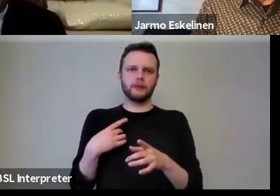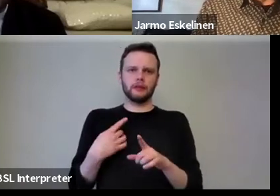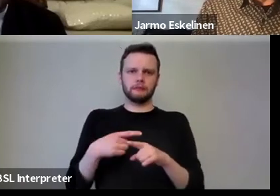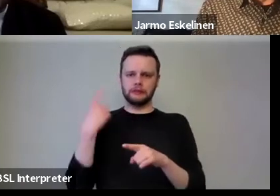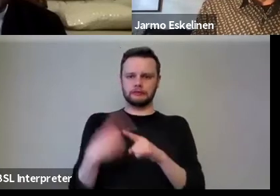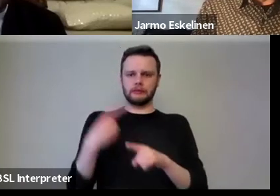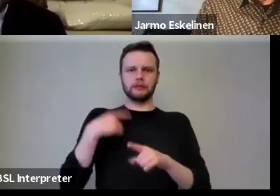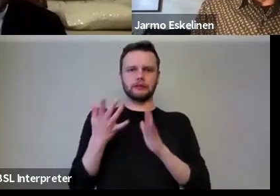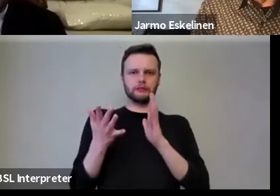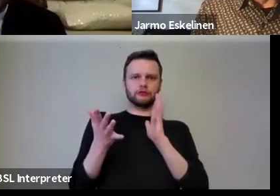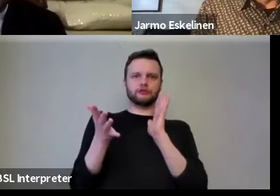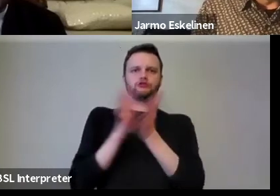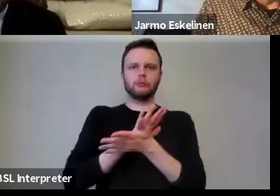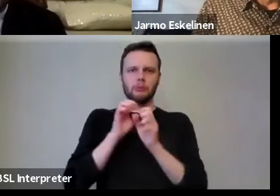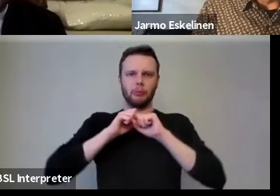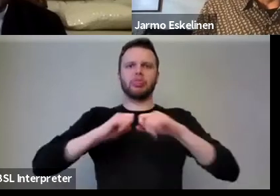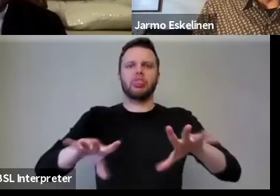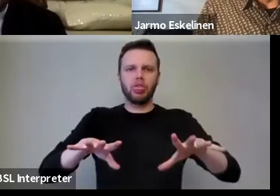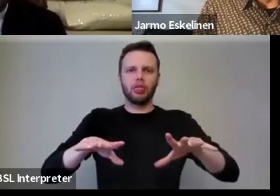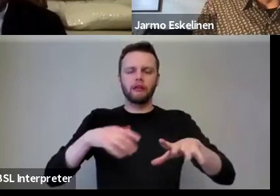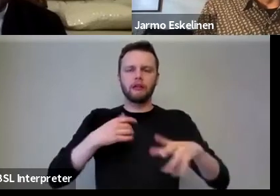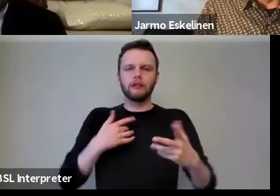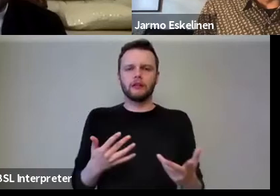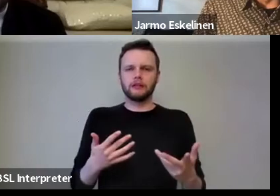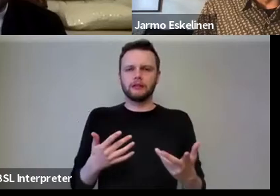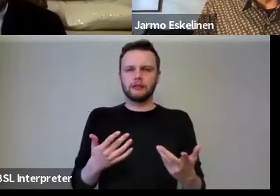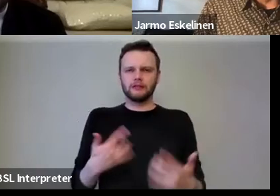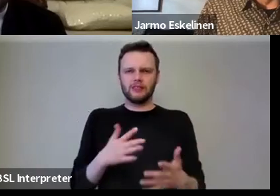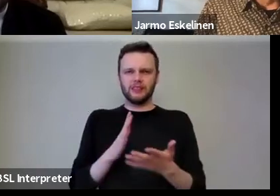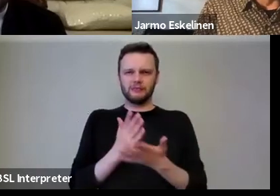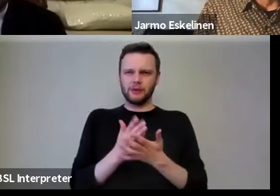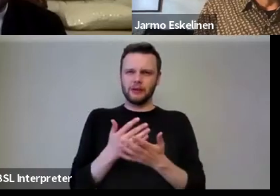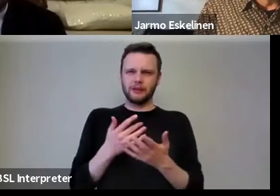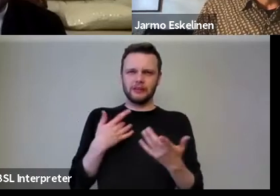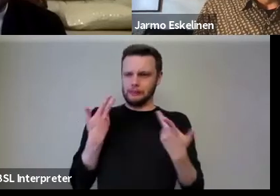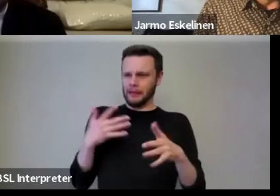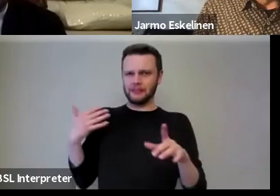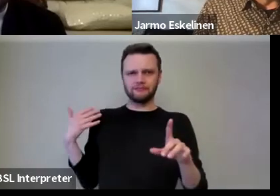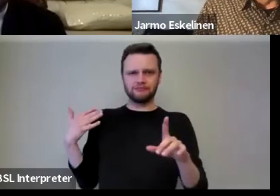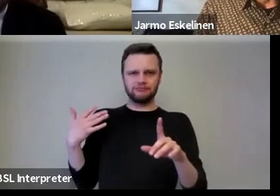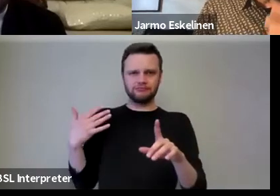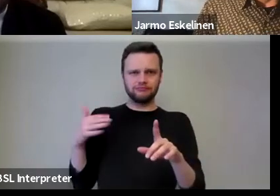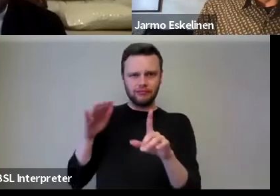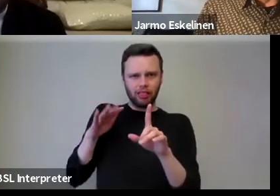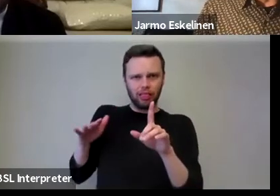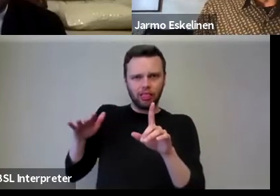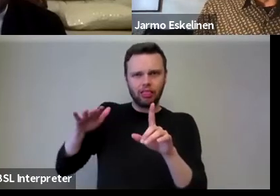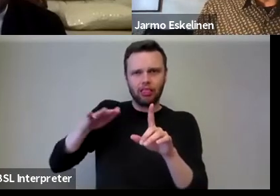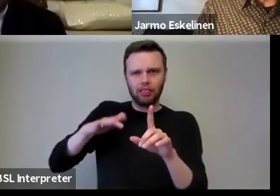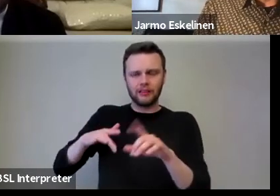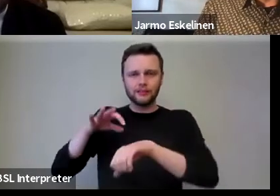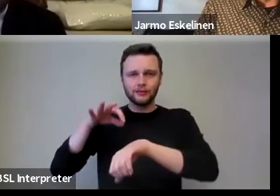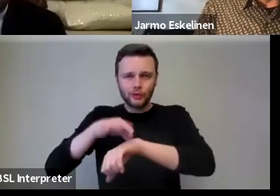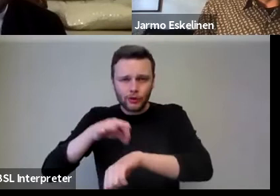disrupting phenomena, which landed us without us seeing that. No, it's a great round of, it's been in the room. Uh, doctors,